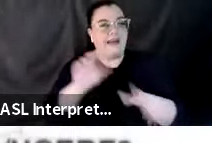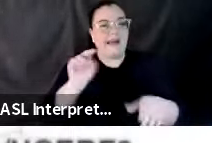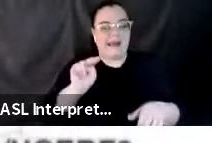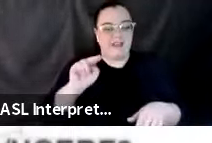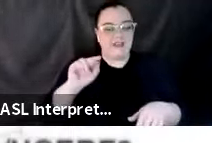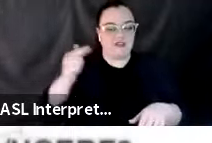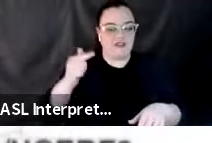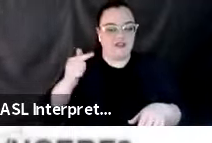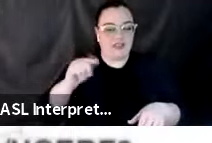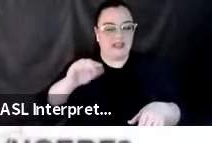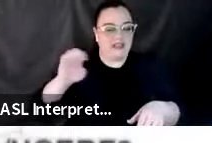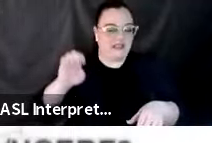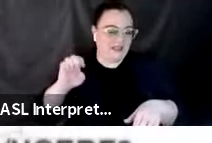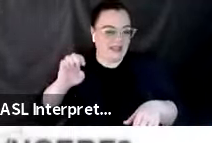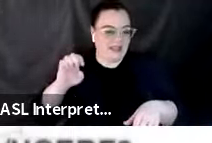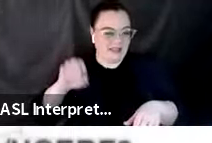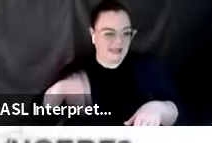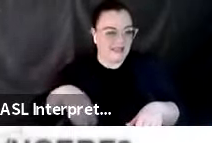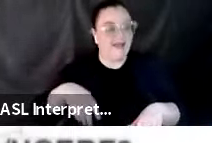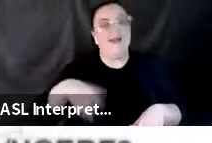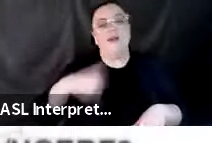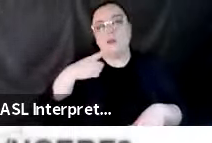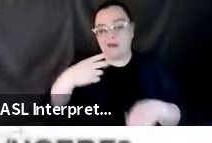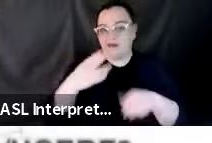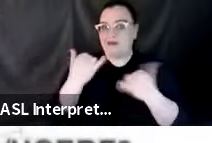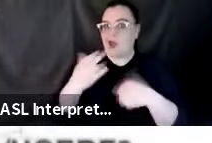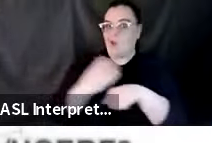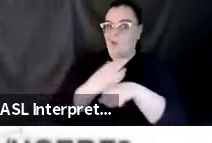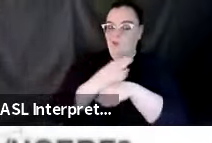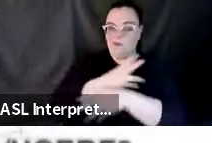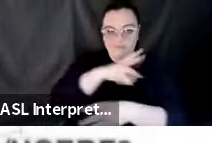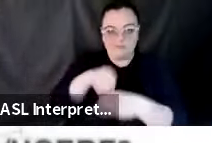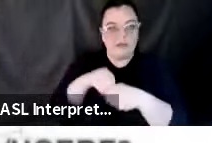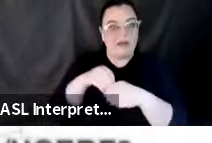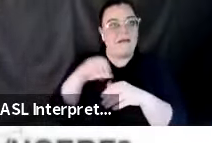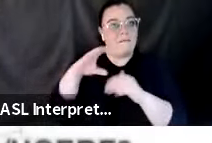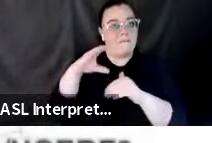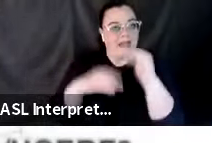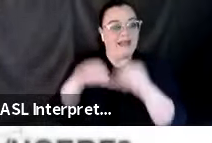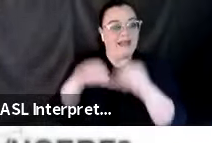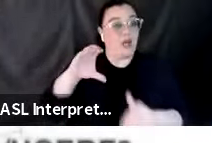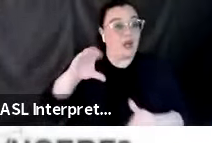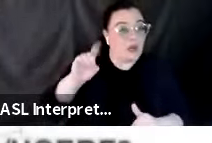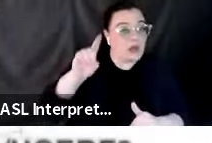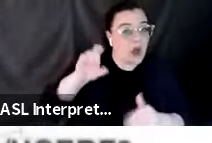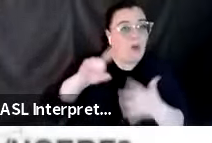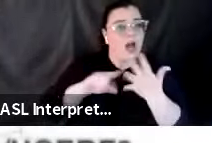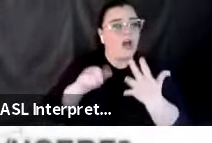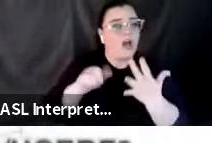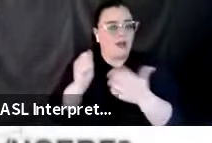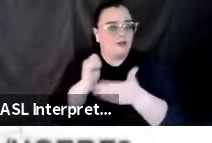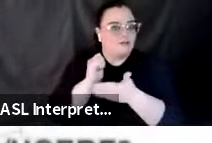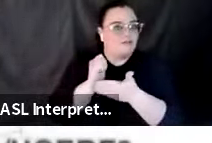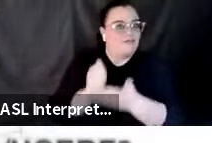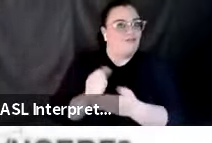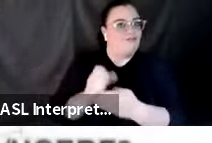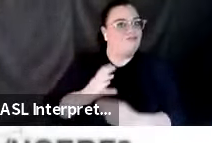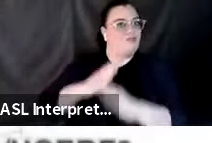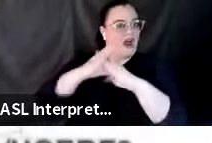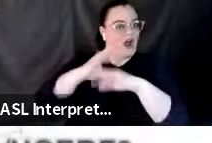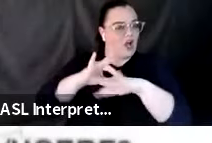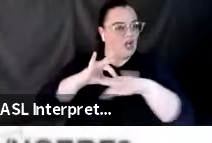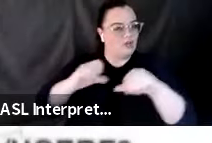uh, that is now used in the building code and so on. So if you want to know more about that, I invite you to send an email,